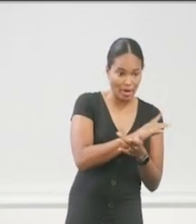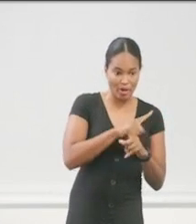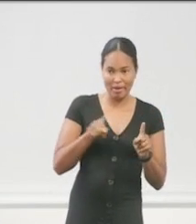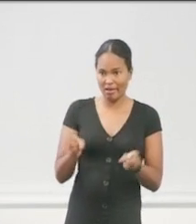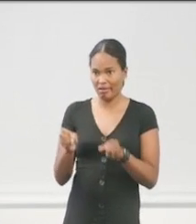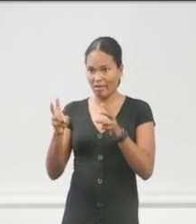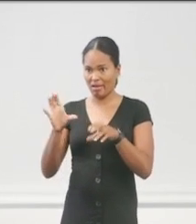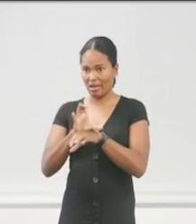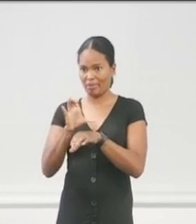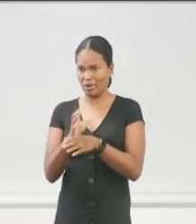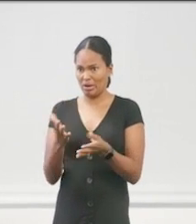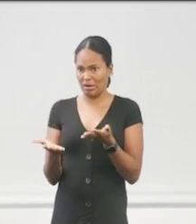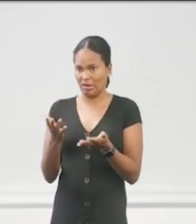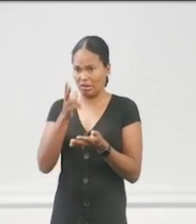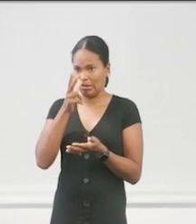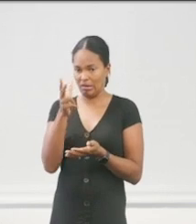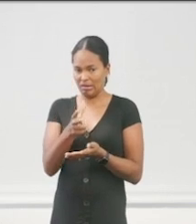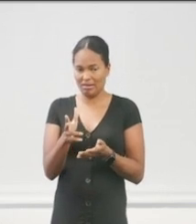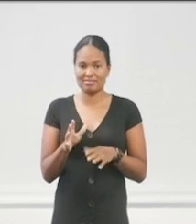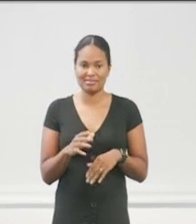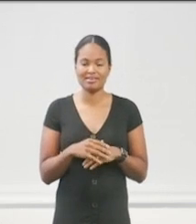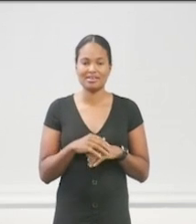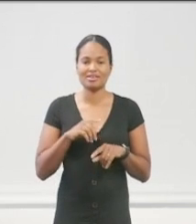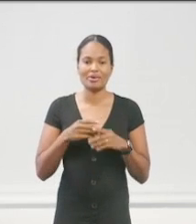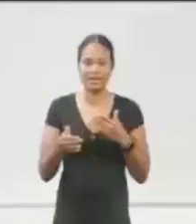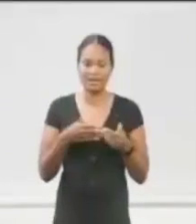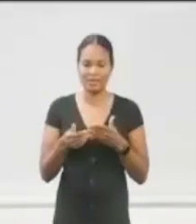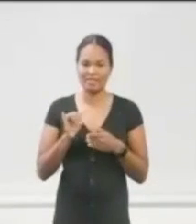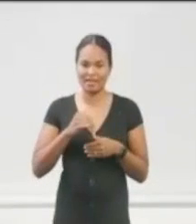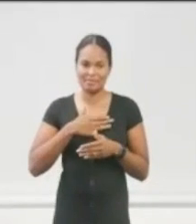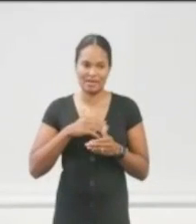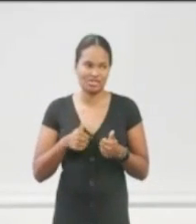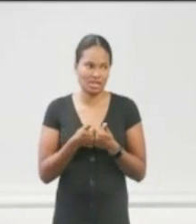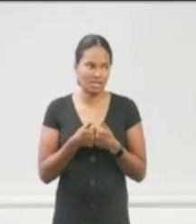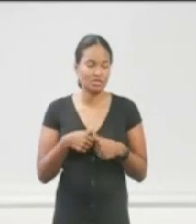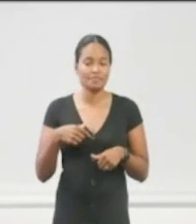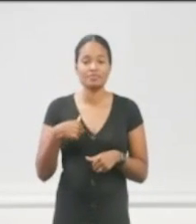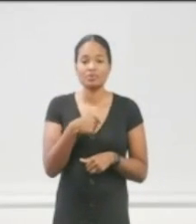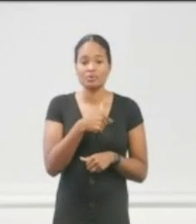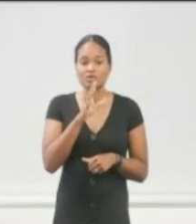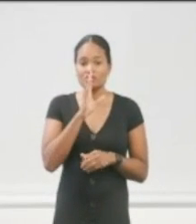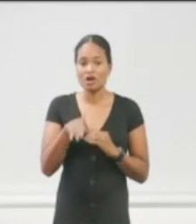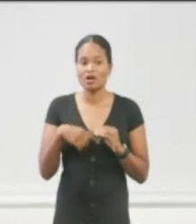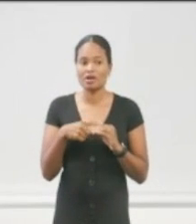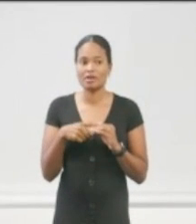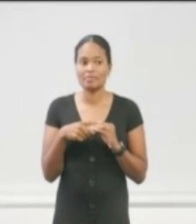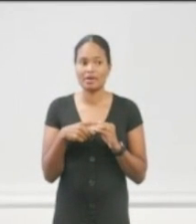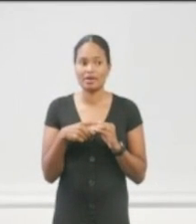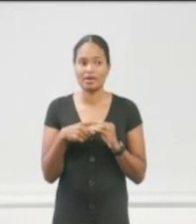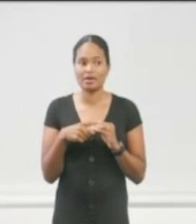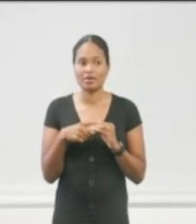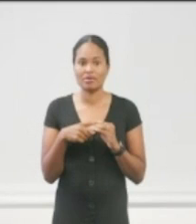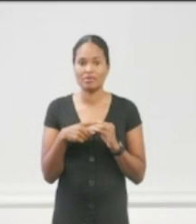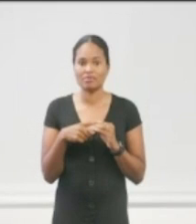my barriers. We talk about tested. How many of you in here, we talk about having an on-site morgue.